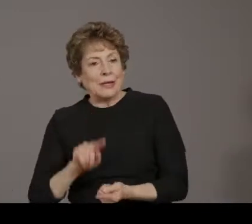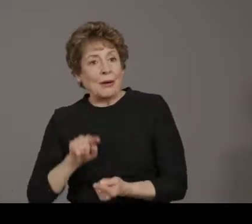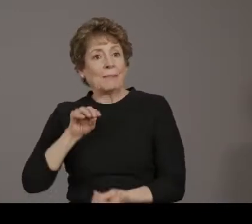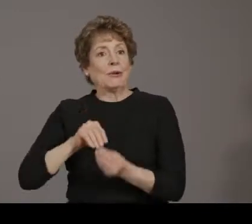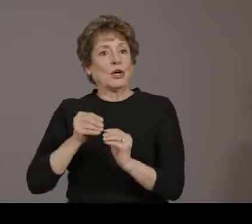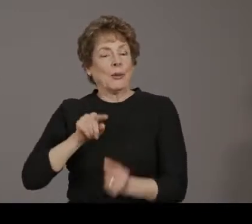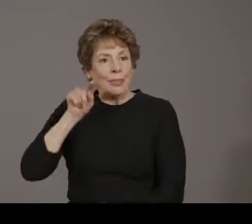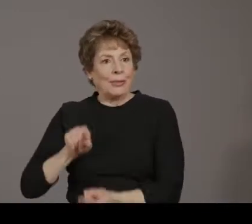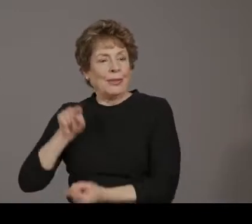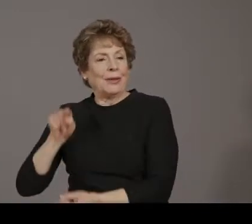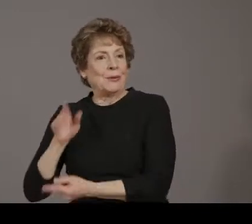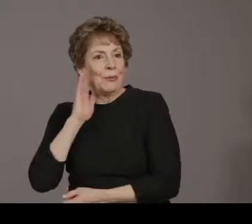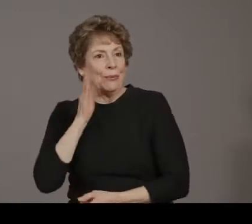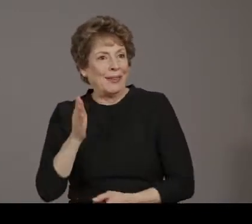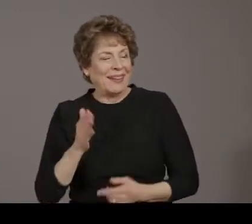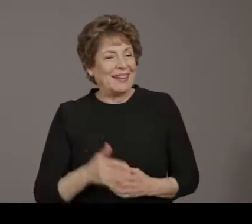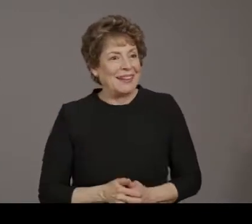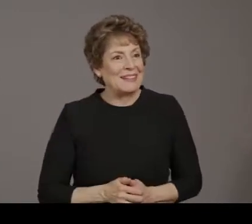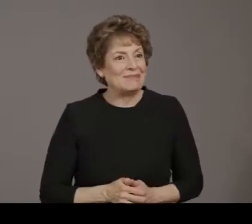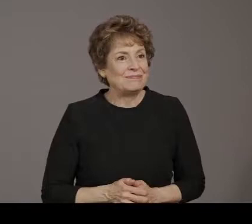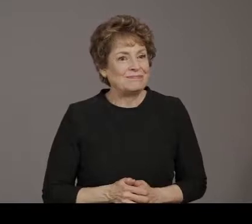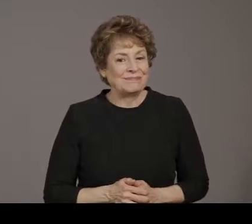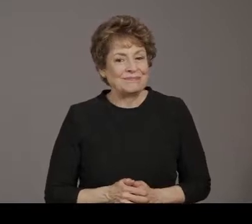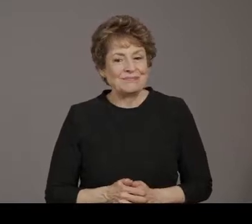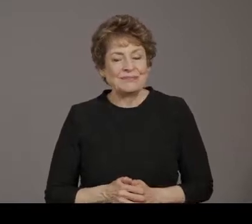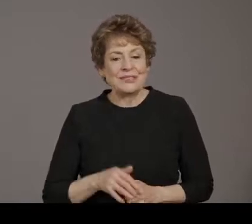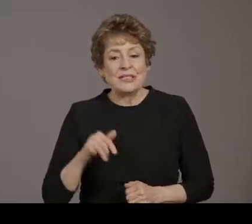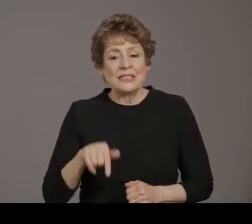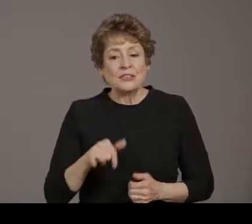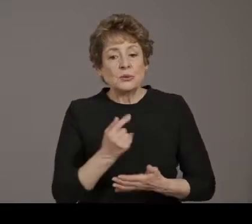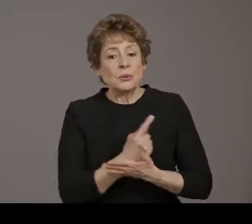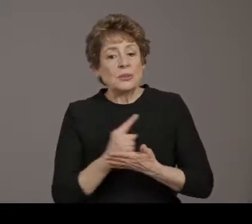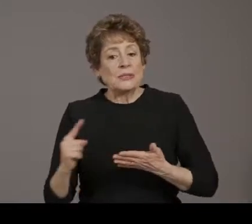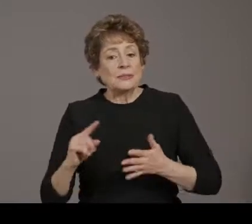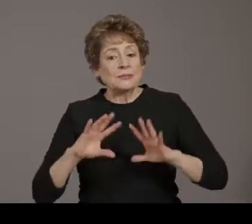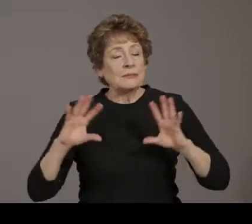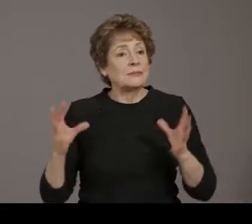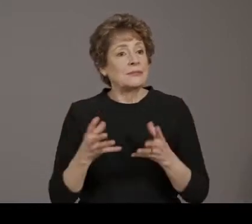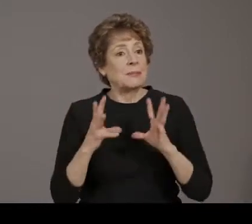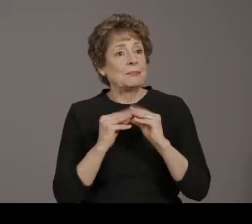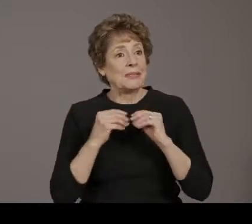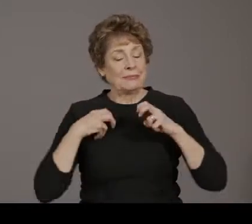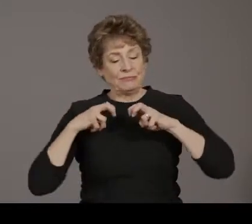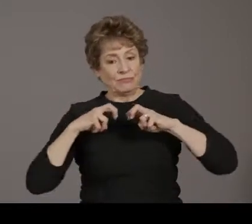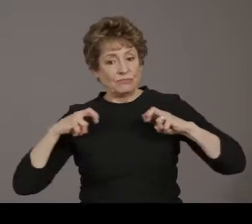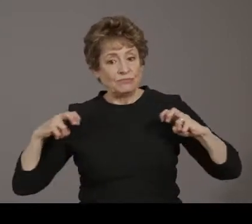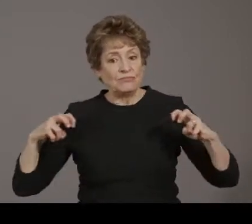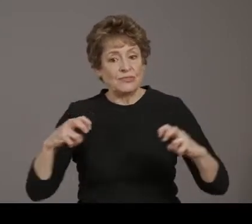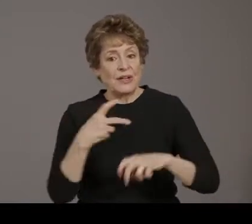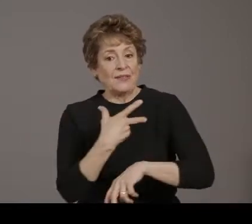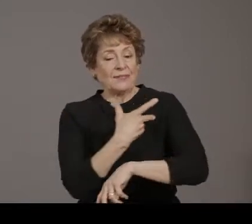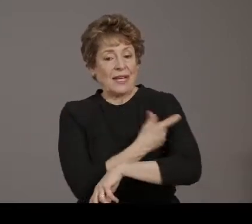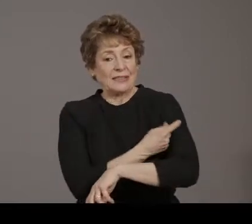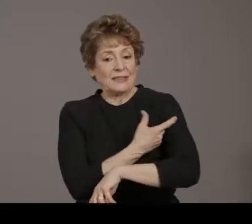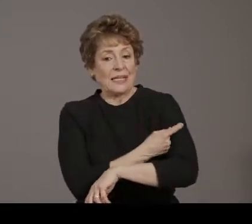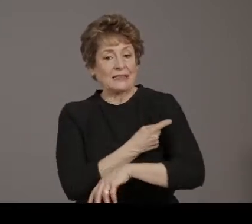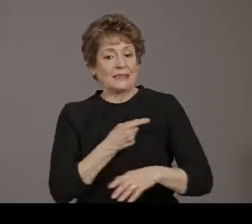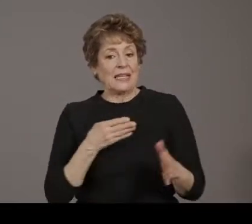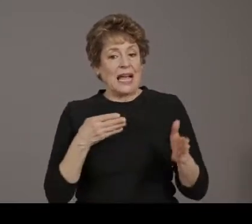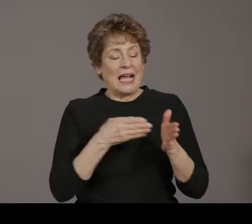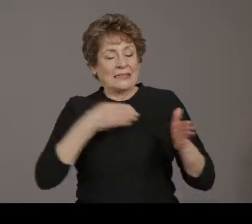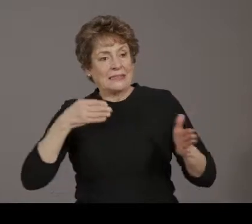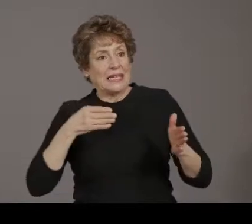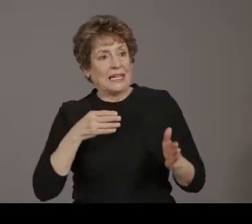This week, we held a meeting of the vaccine and antiviral prioritization advisory committee. This was to discuss the